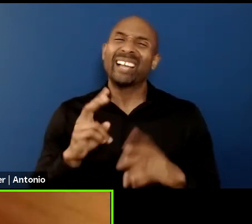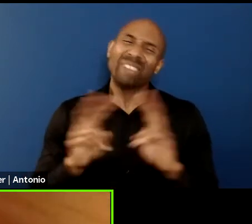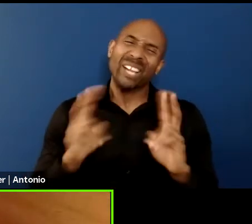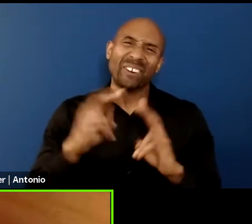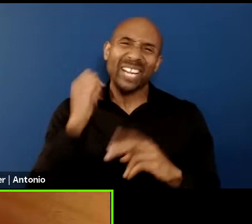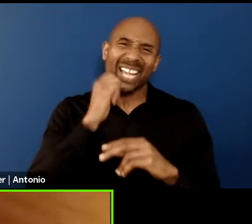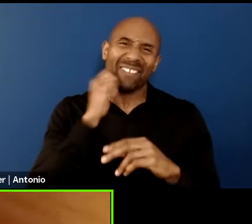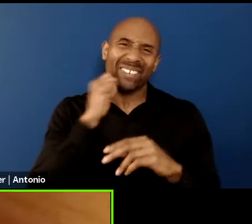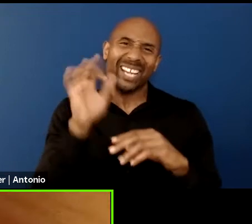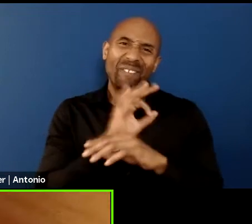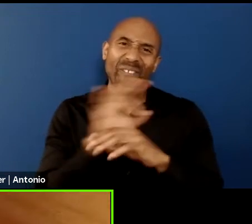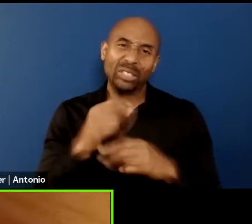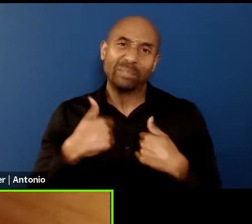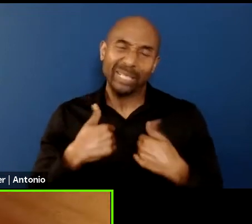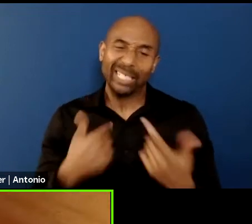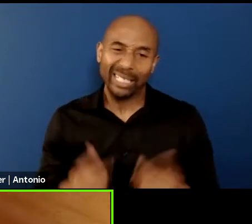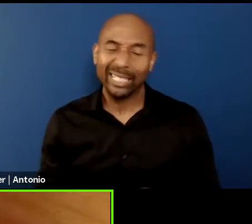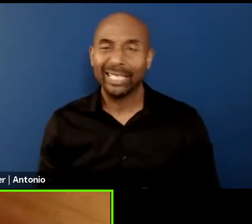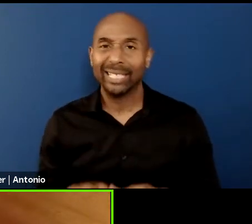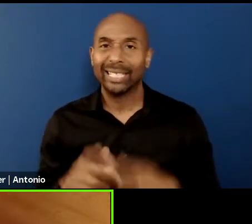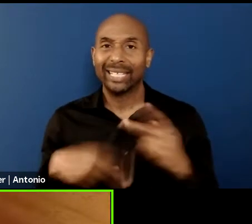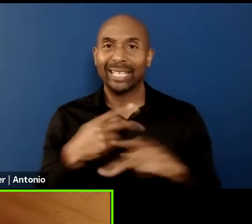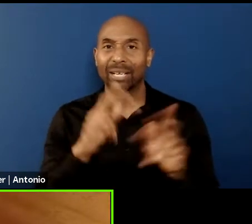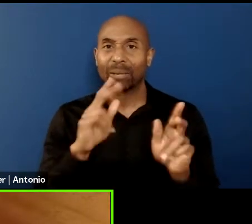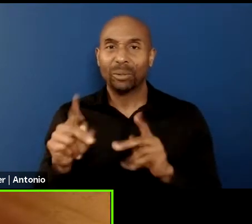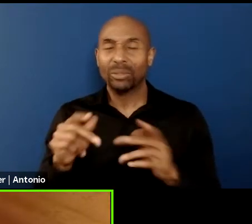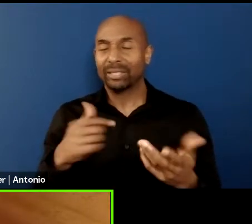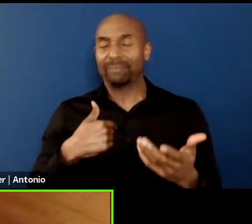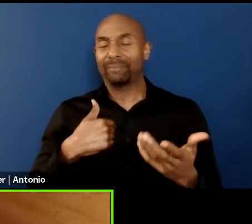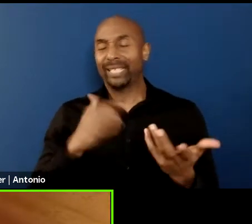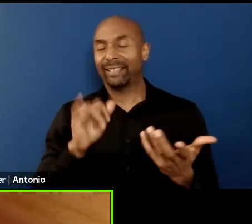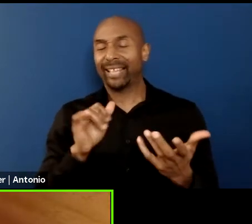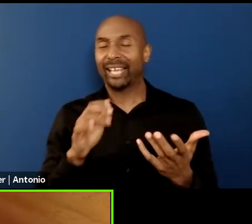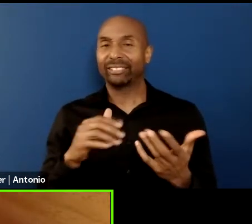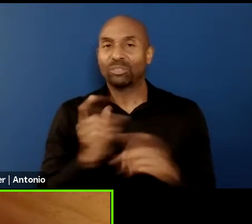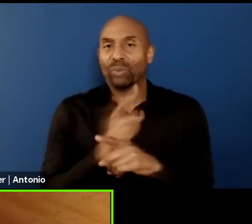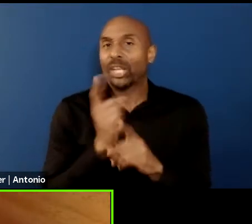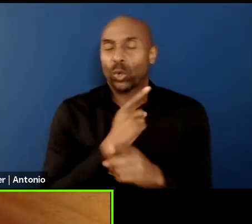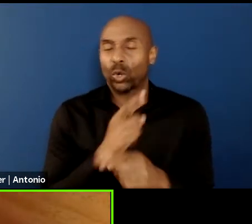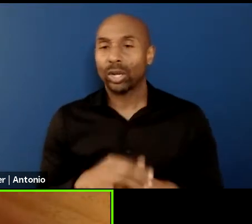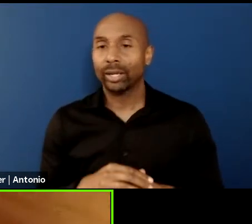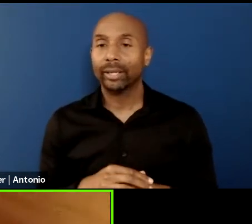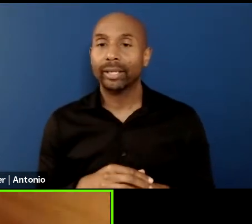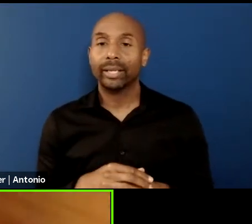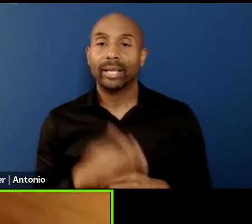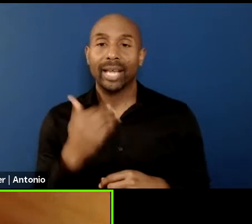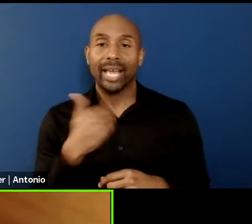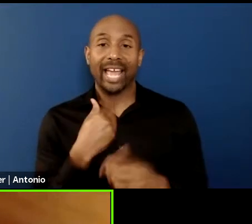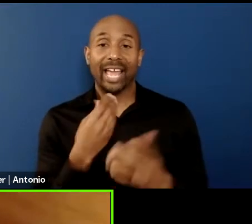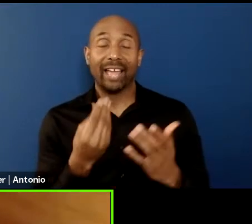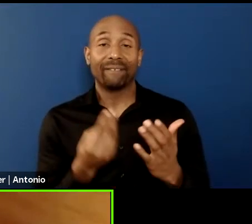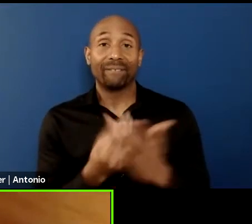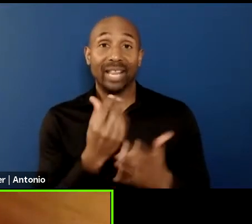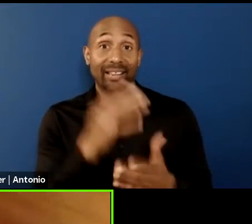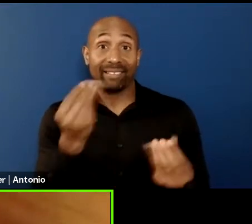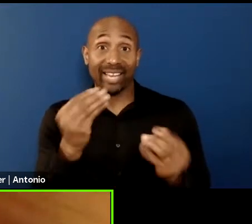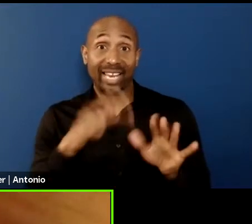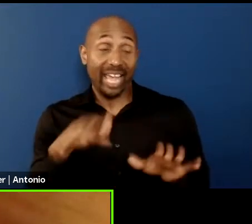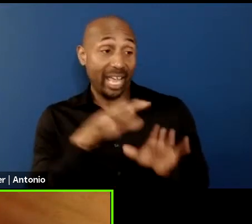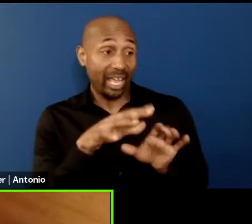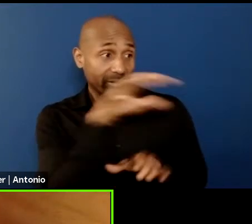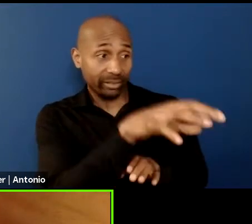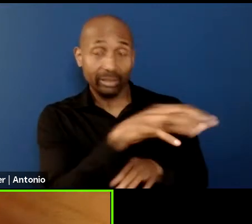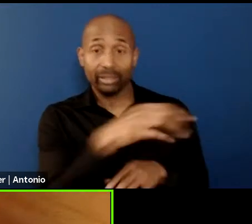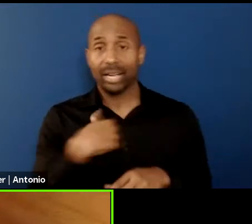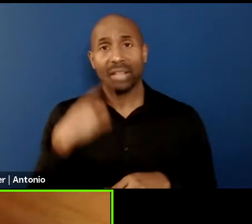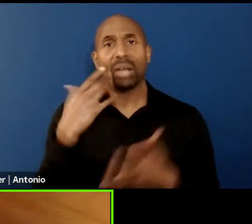building that we bought, there was some land adjoined. So I, I thought, you know, like maybe I should do a